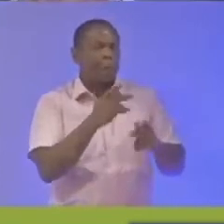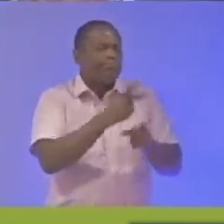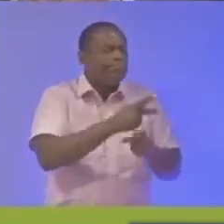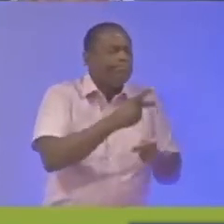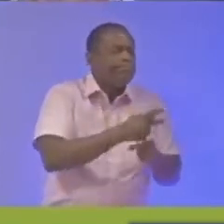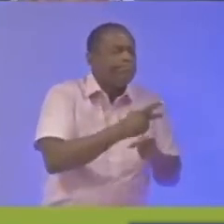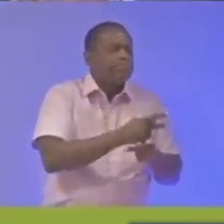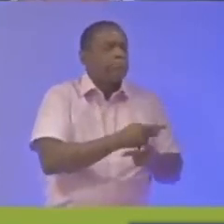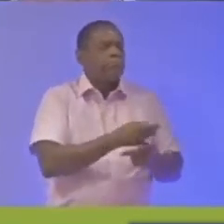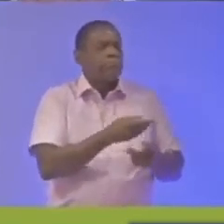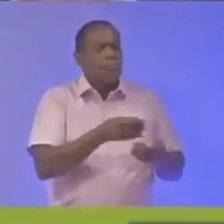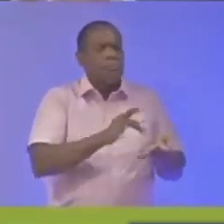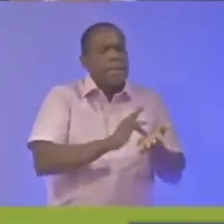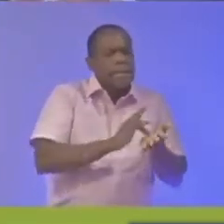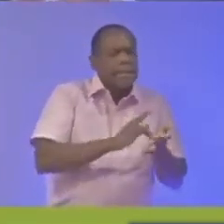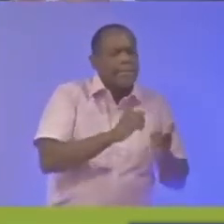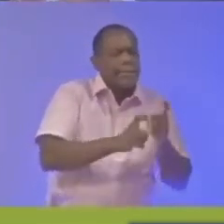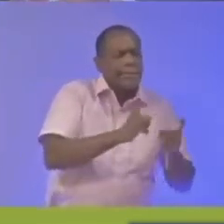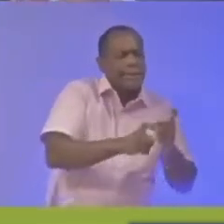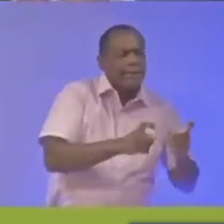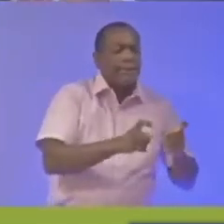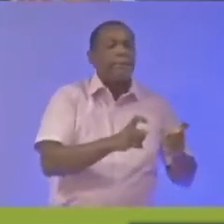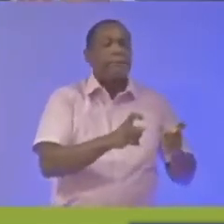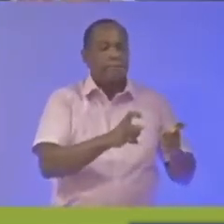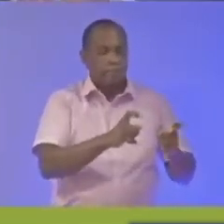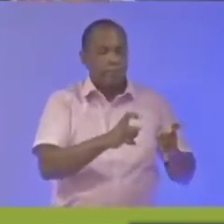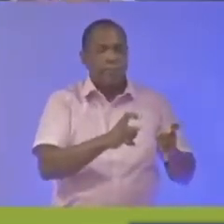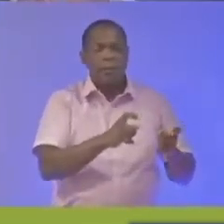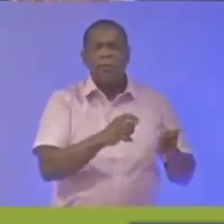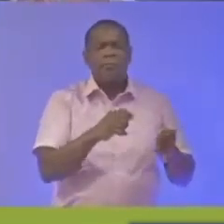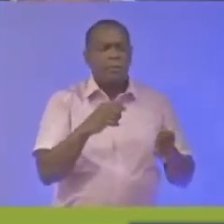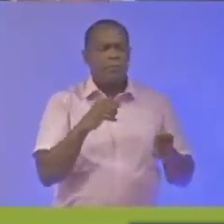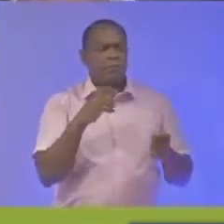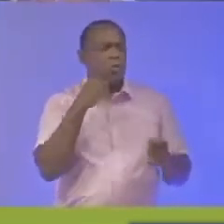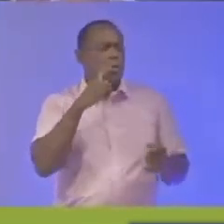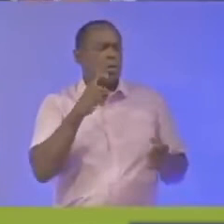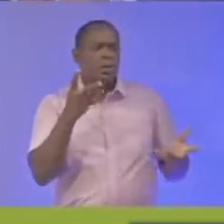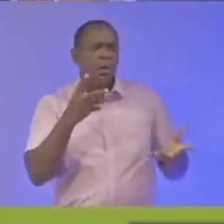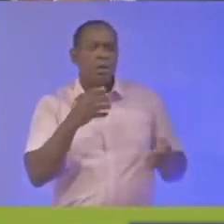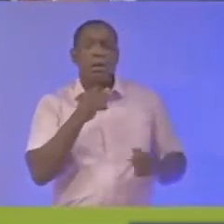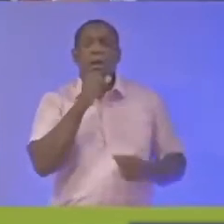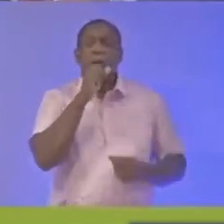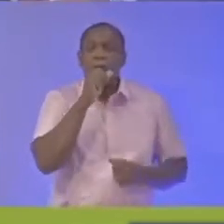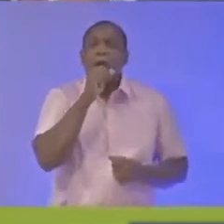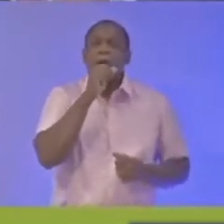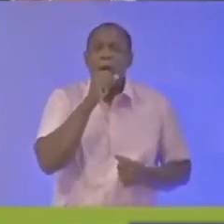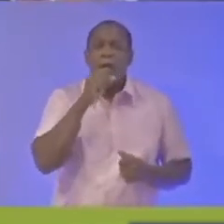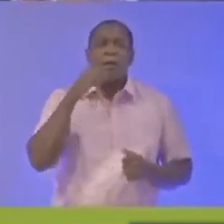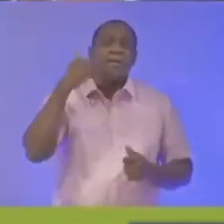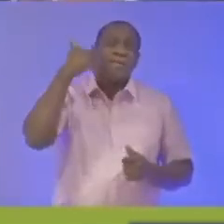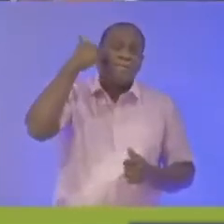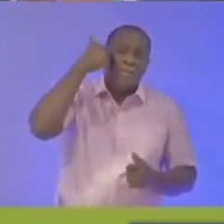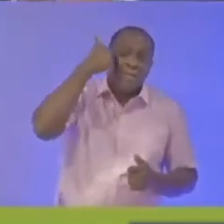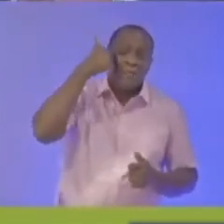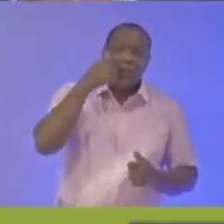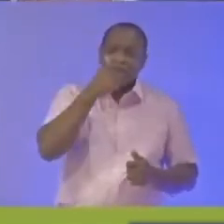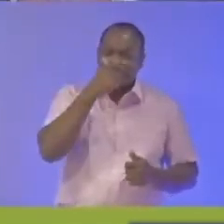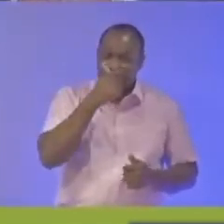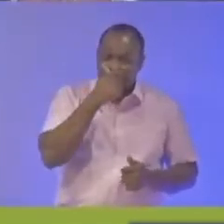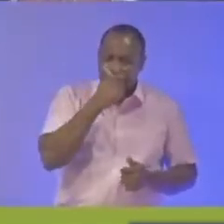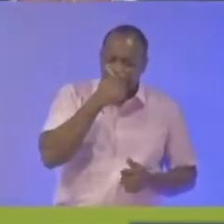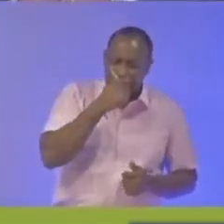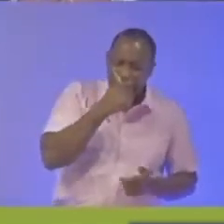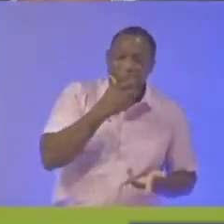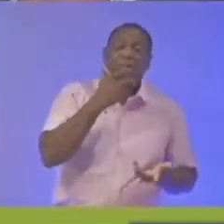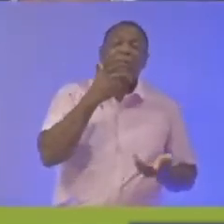which we'll be looking at for prior to discharge will be cough fever runny nose also cause rhinorrhoea those are the three main ones